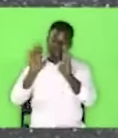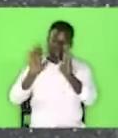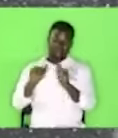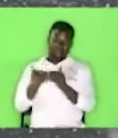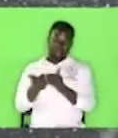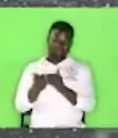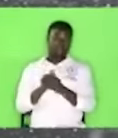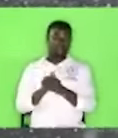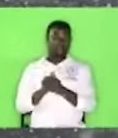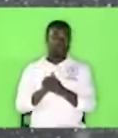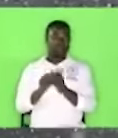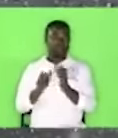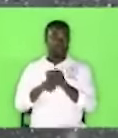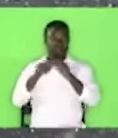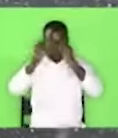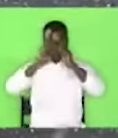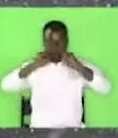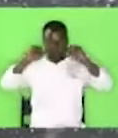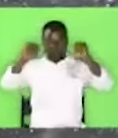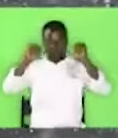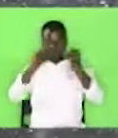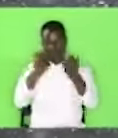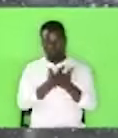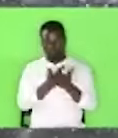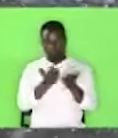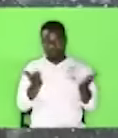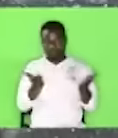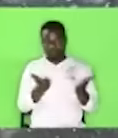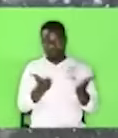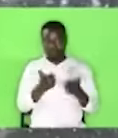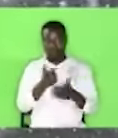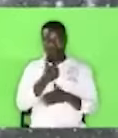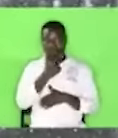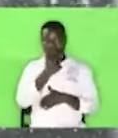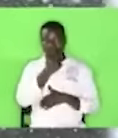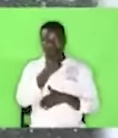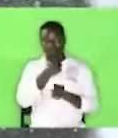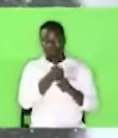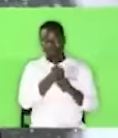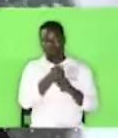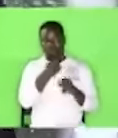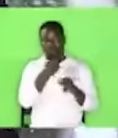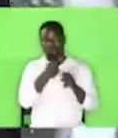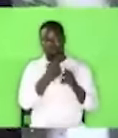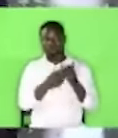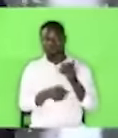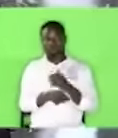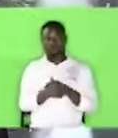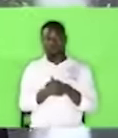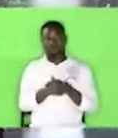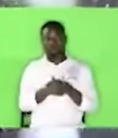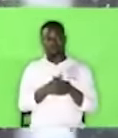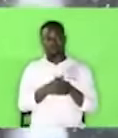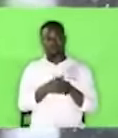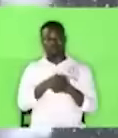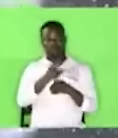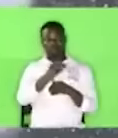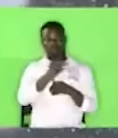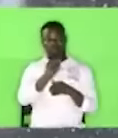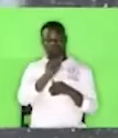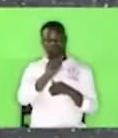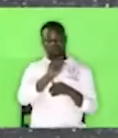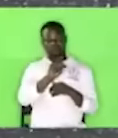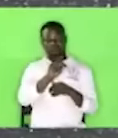the president of the republic of Ghana is called Nana Adedanku